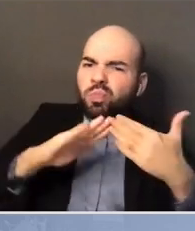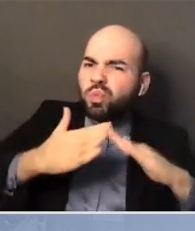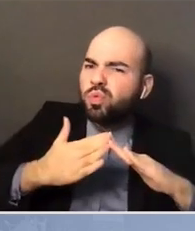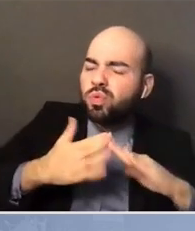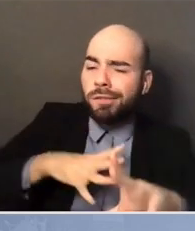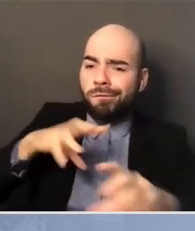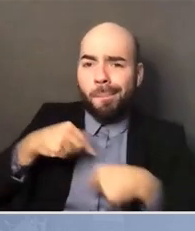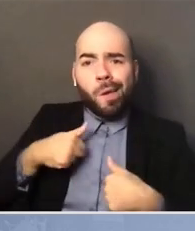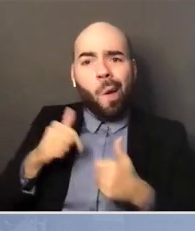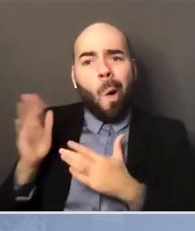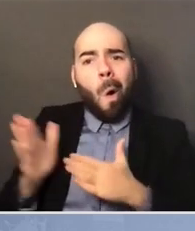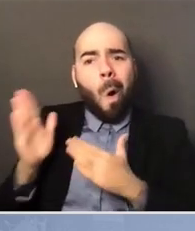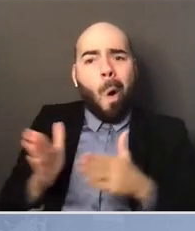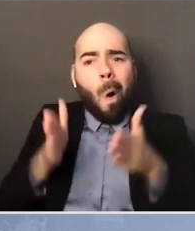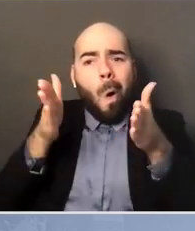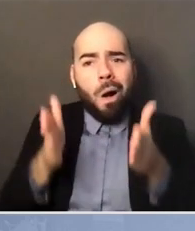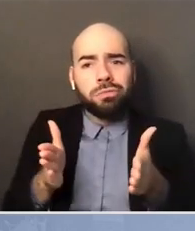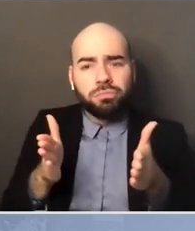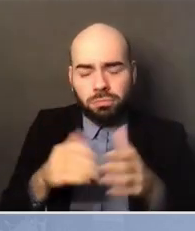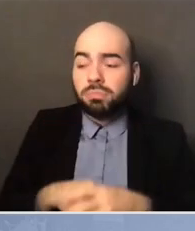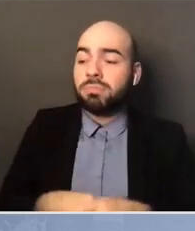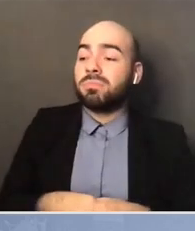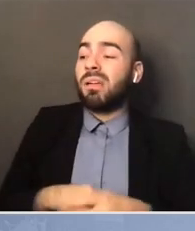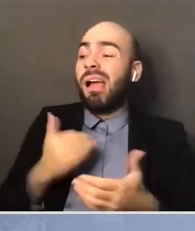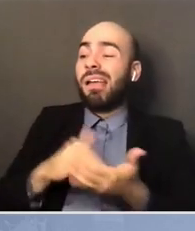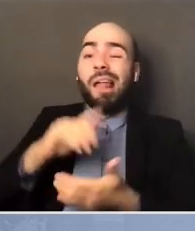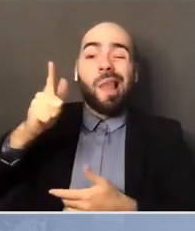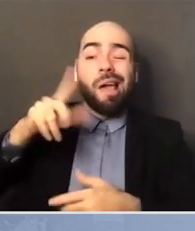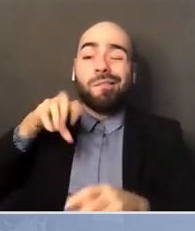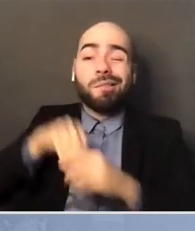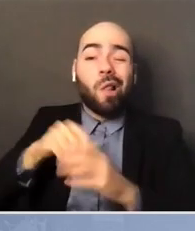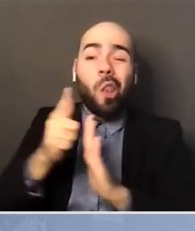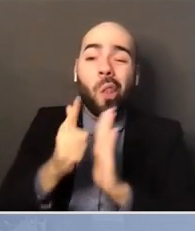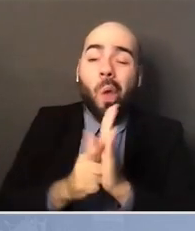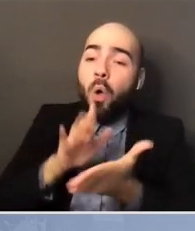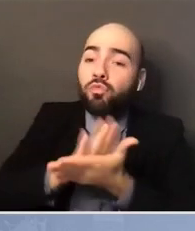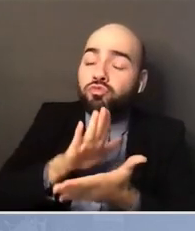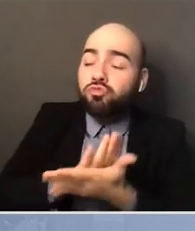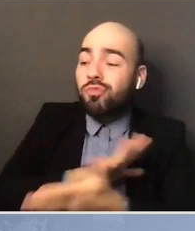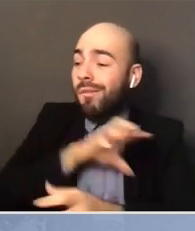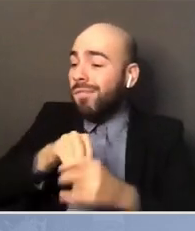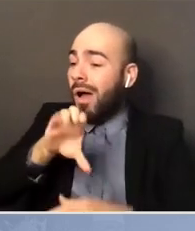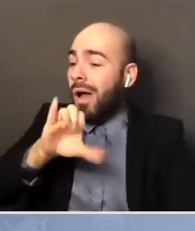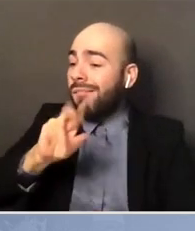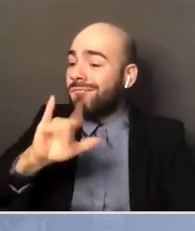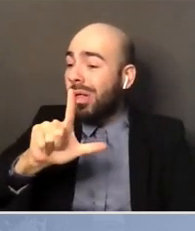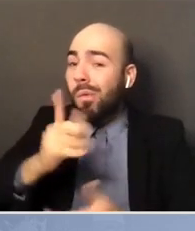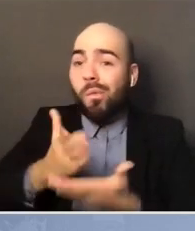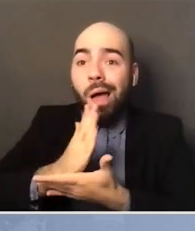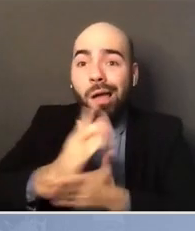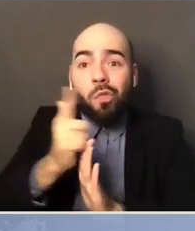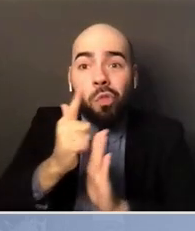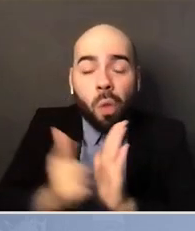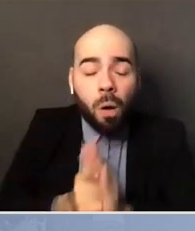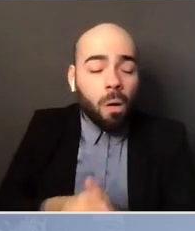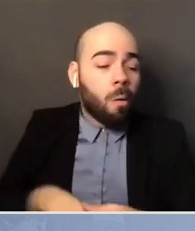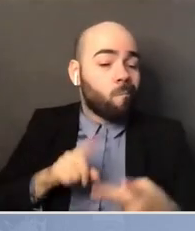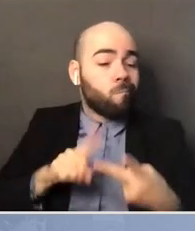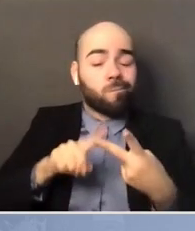And, you know, eventually then went back to law school, came back, started doing civil rights law and voting rights law. And